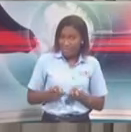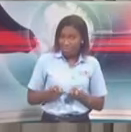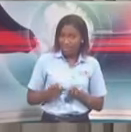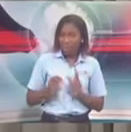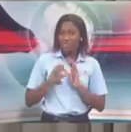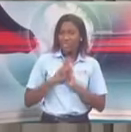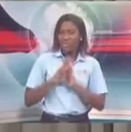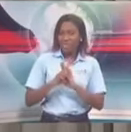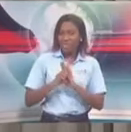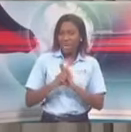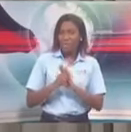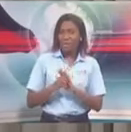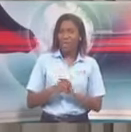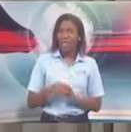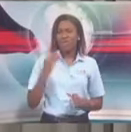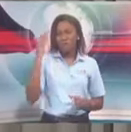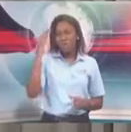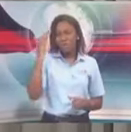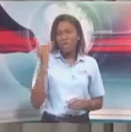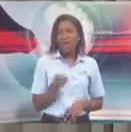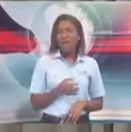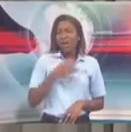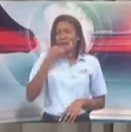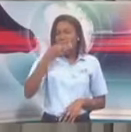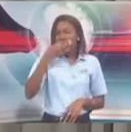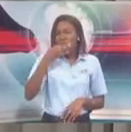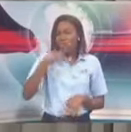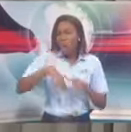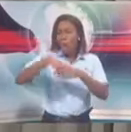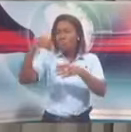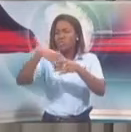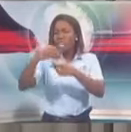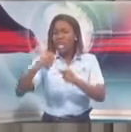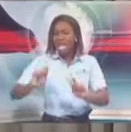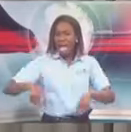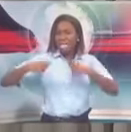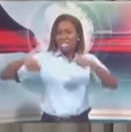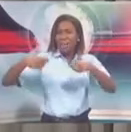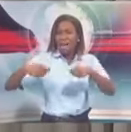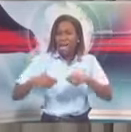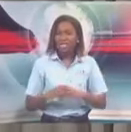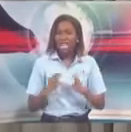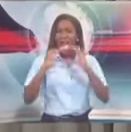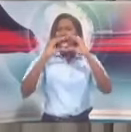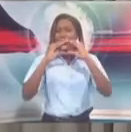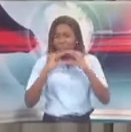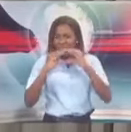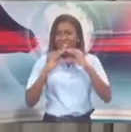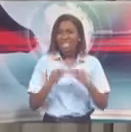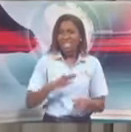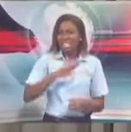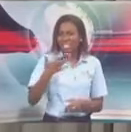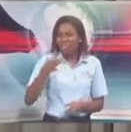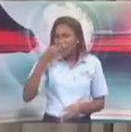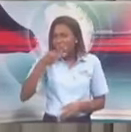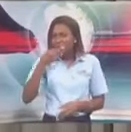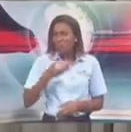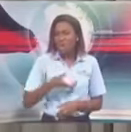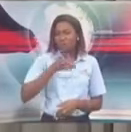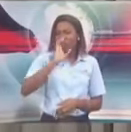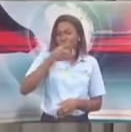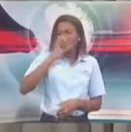which are what we know as roadside food sales, the gyro man, the hamburger man, the hot dogs, the selling of drinks from a cooler,